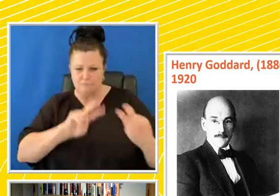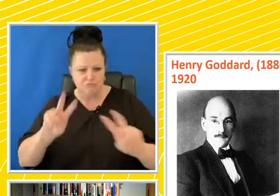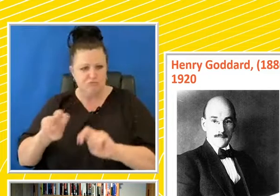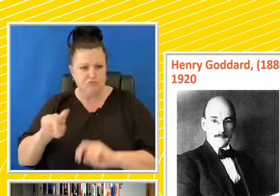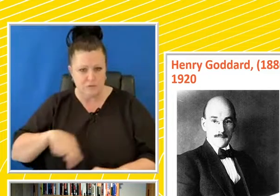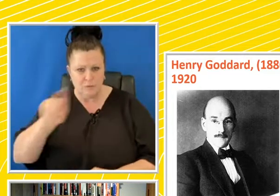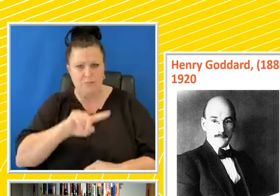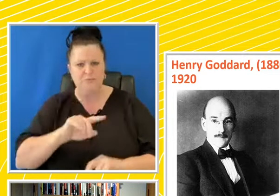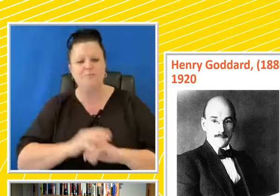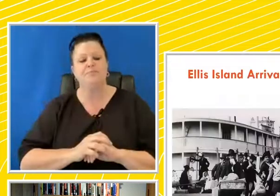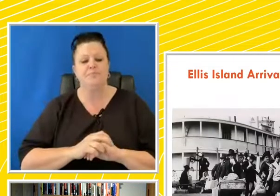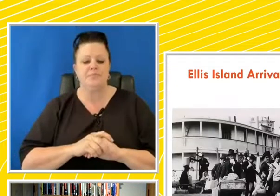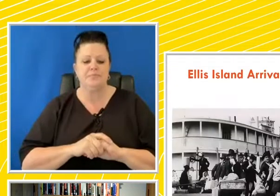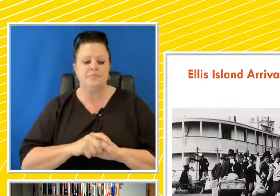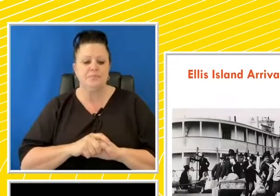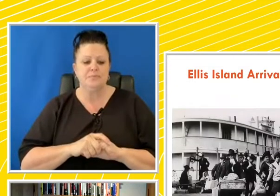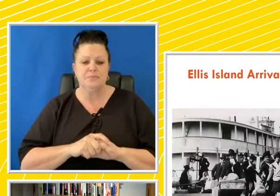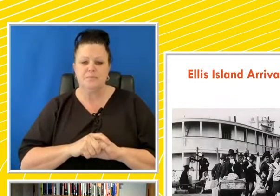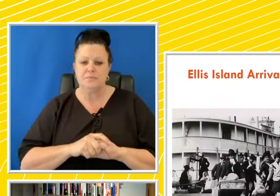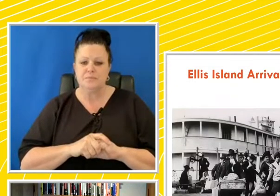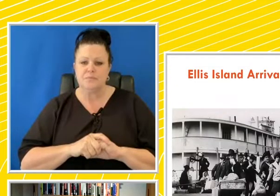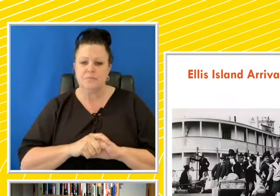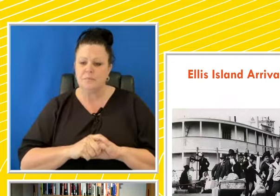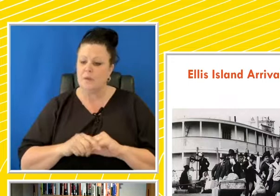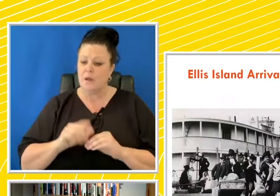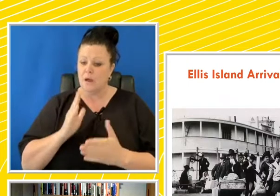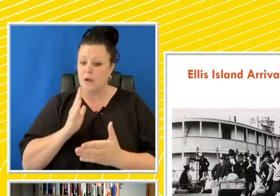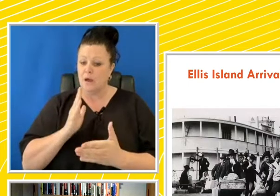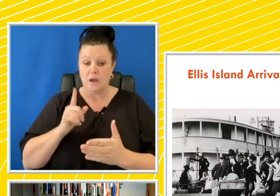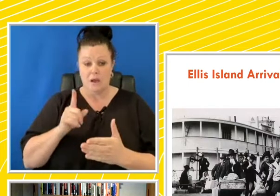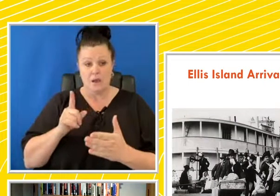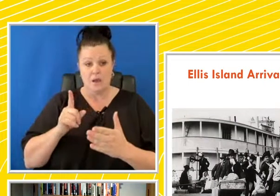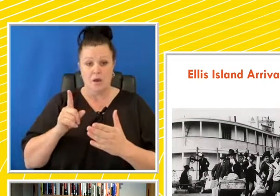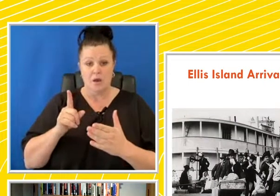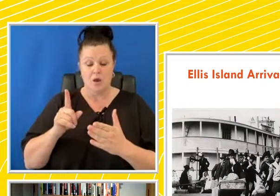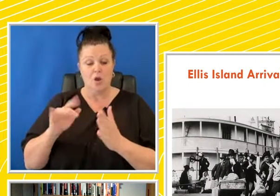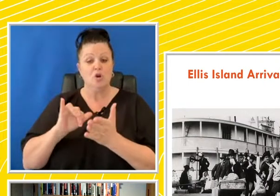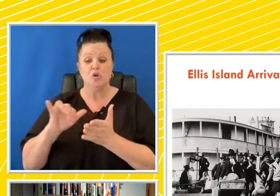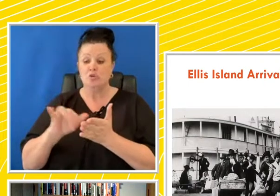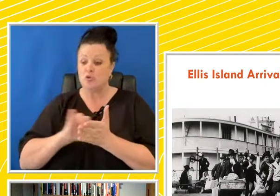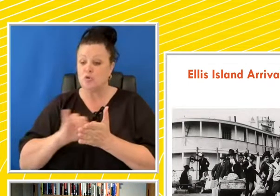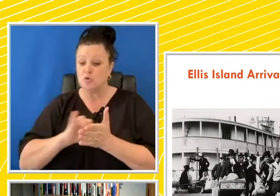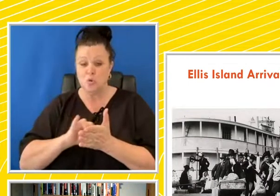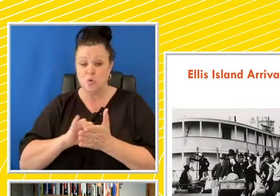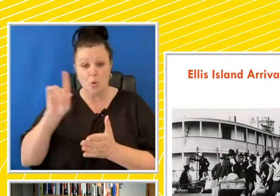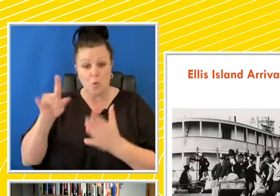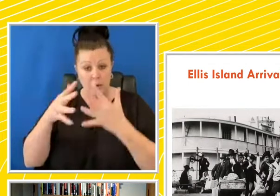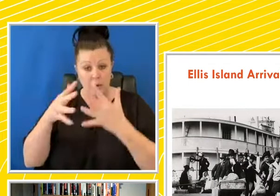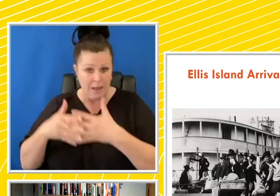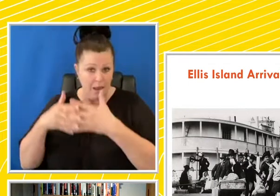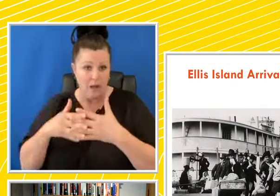And the reason why is because he's based in New York. And as you may know, the influx of